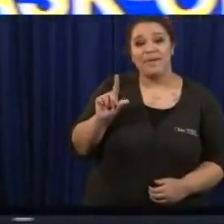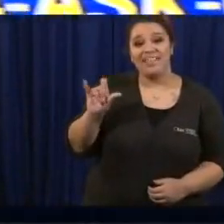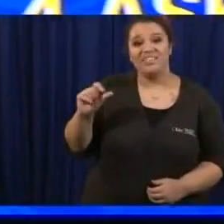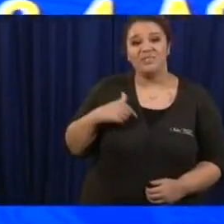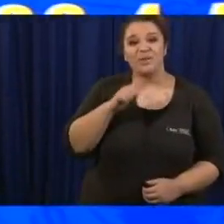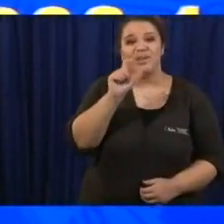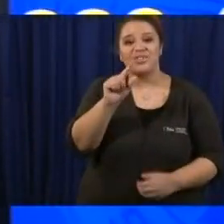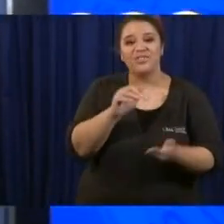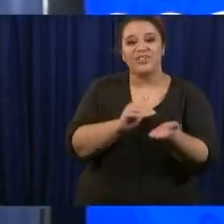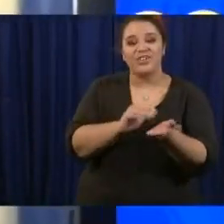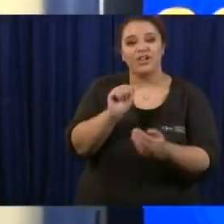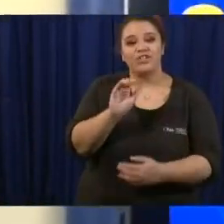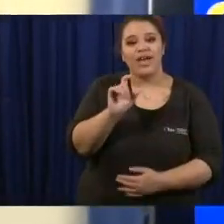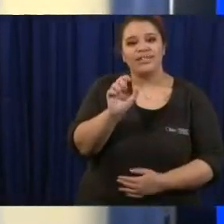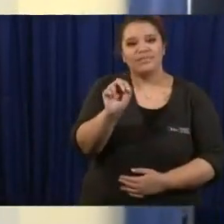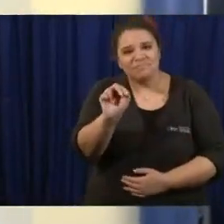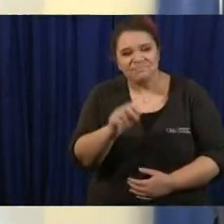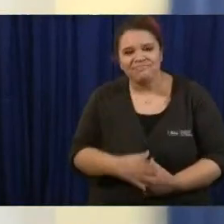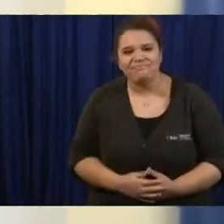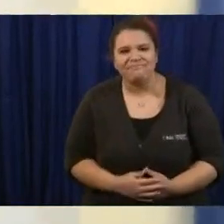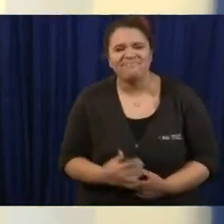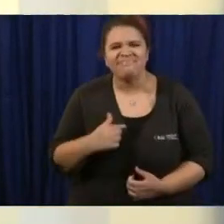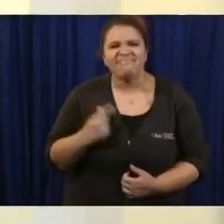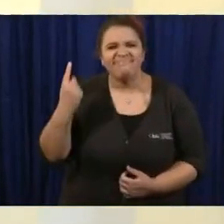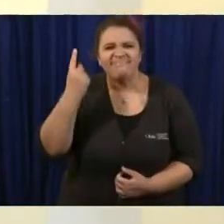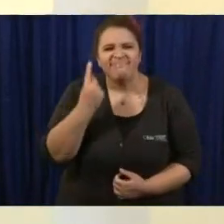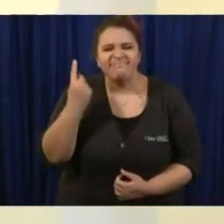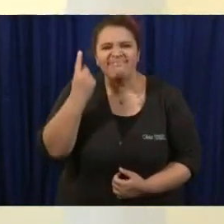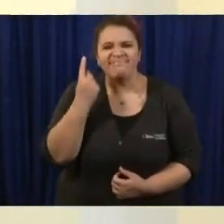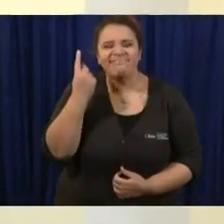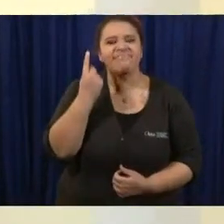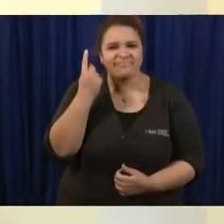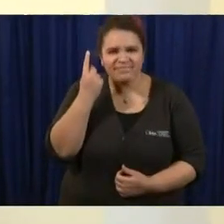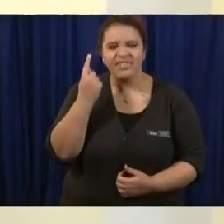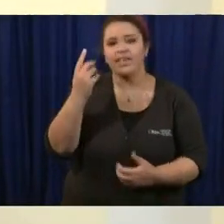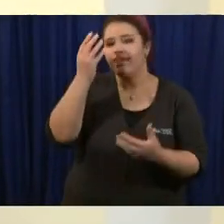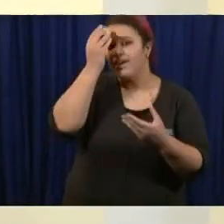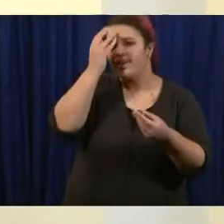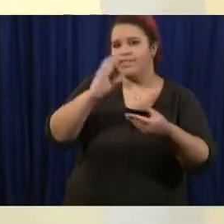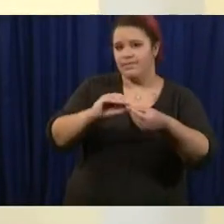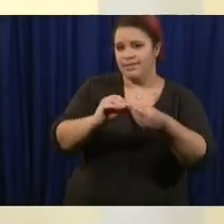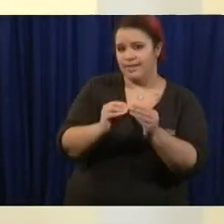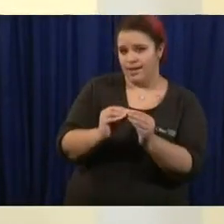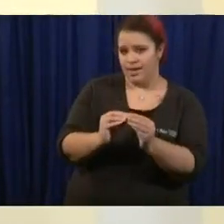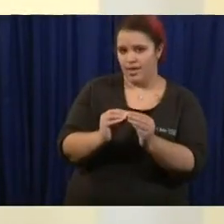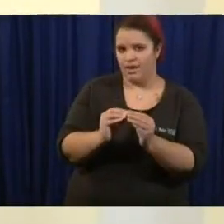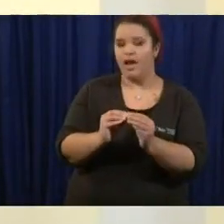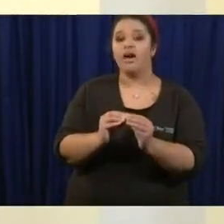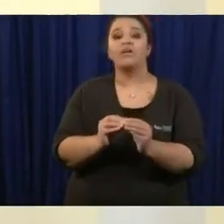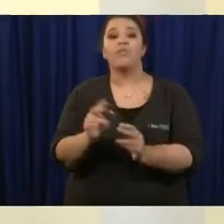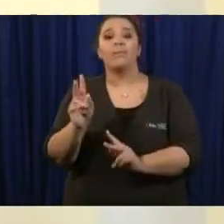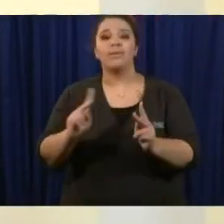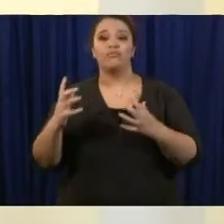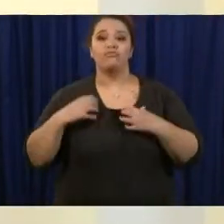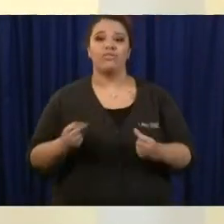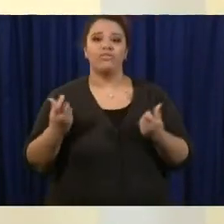dr acton i'm wondering why we're not reporting the data on how many people have recovered from this